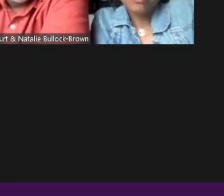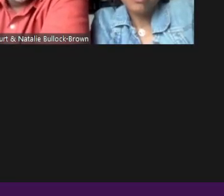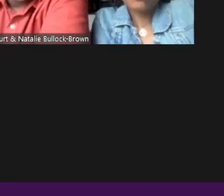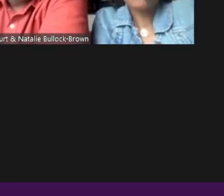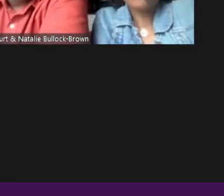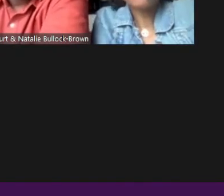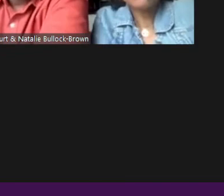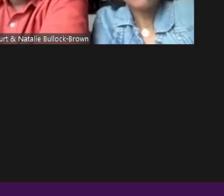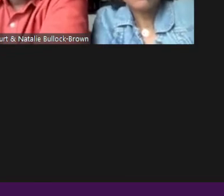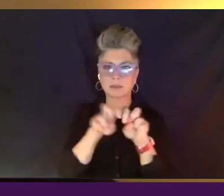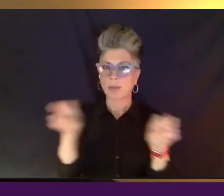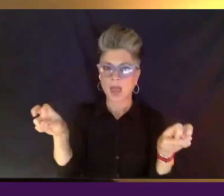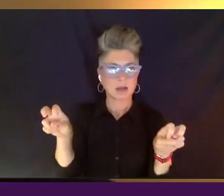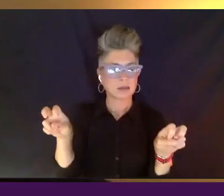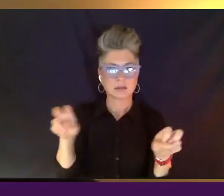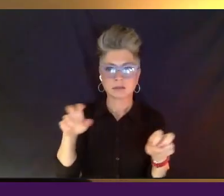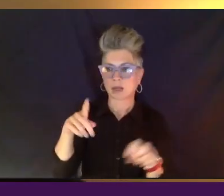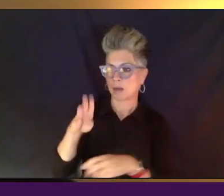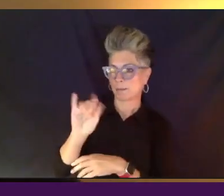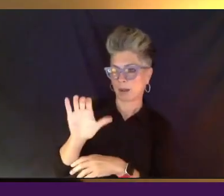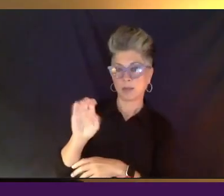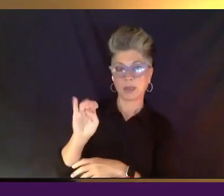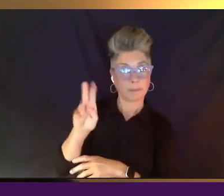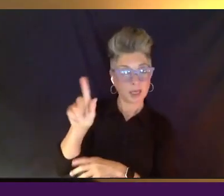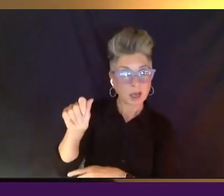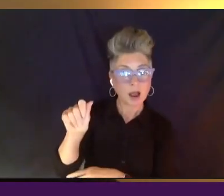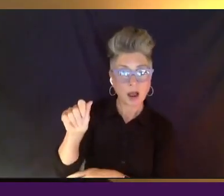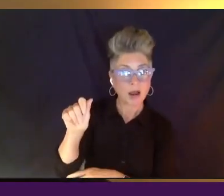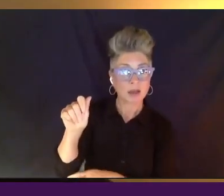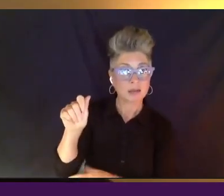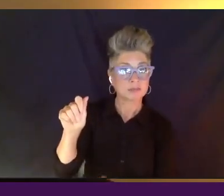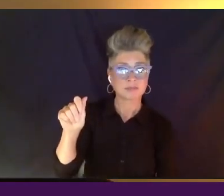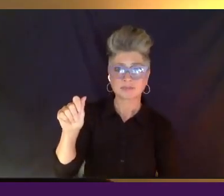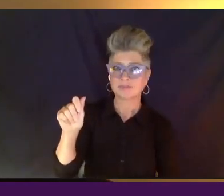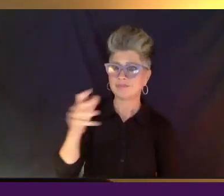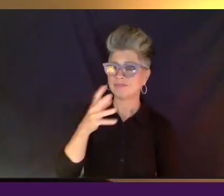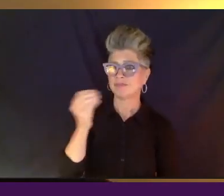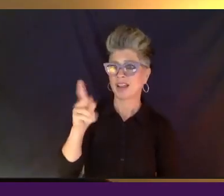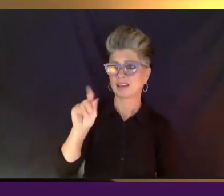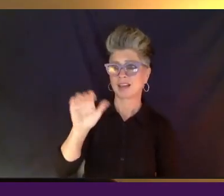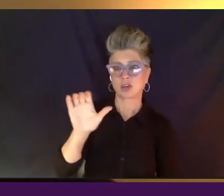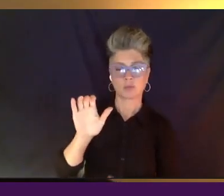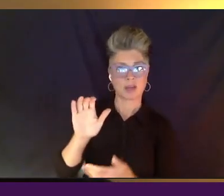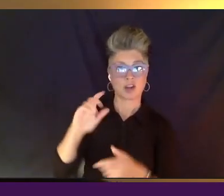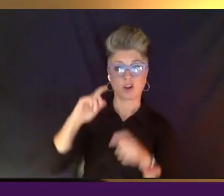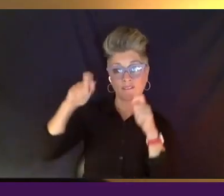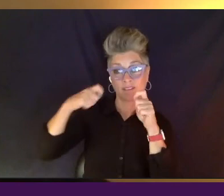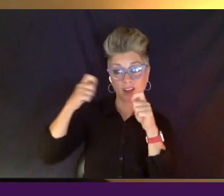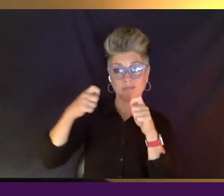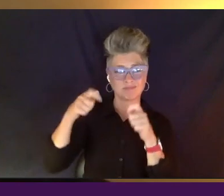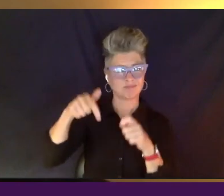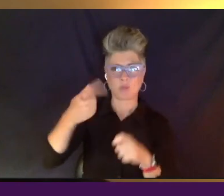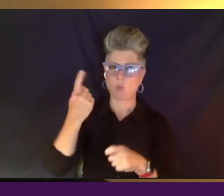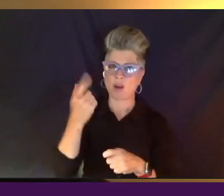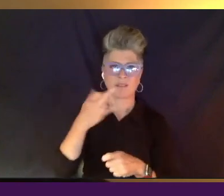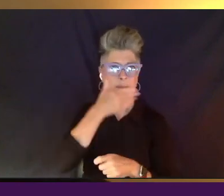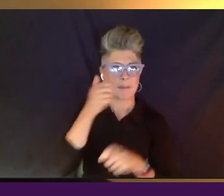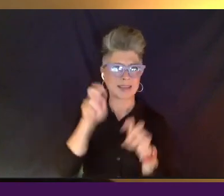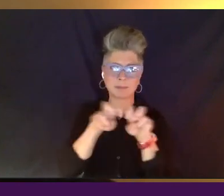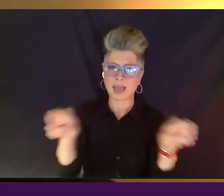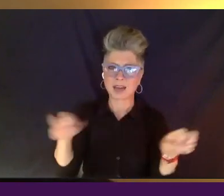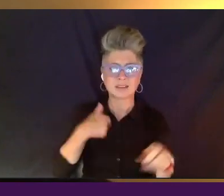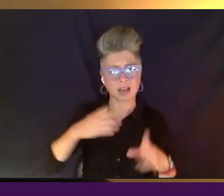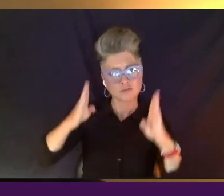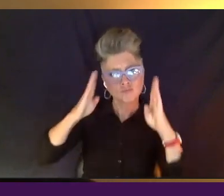panels on public media and documentary film that I've heard in a long, long time. And